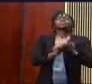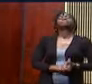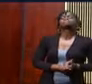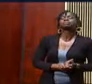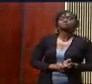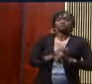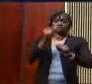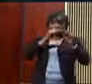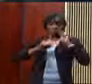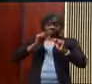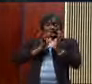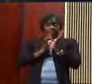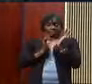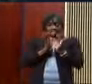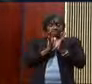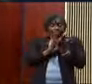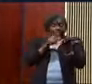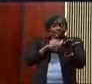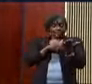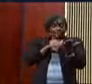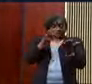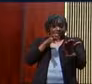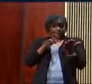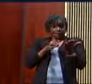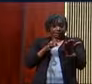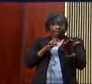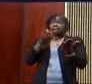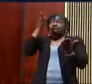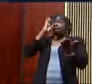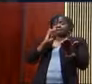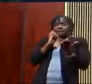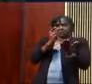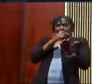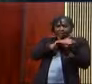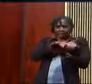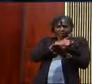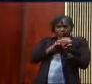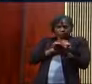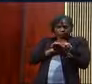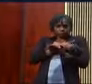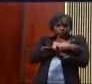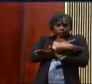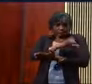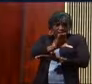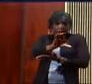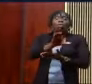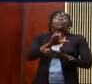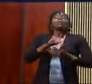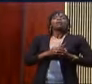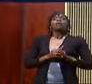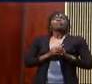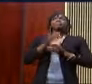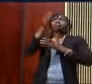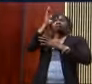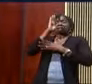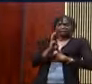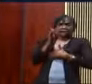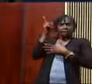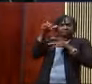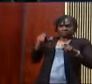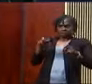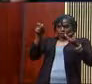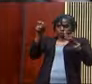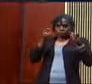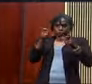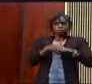The text says that when God gives you power for your psychic health, God has a way, I love this, of